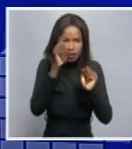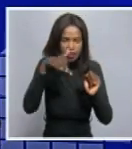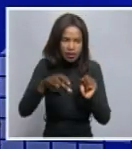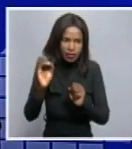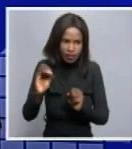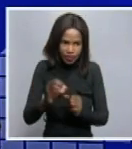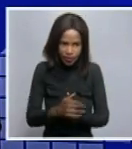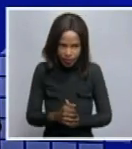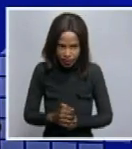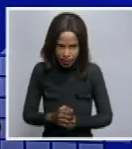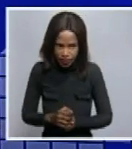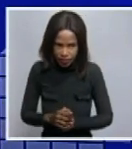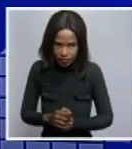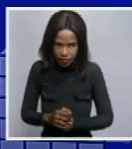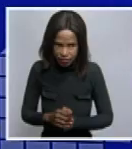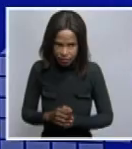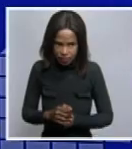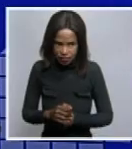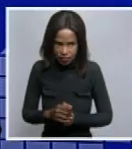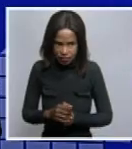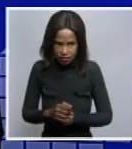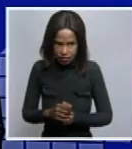negotiations between the Namibian government and, of course, then the German government. Thank